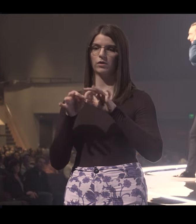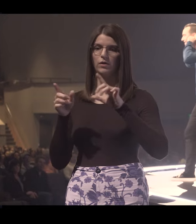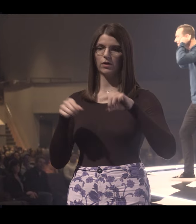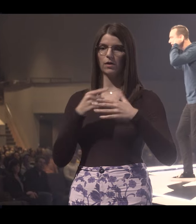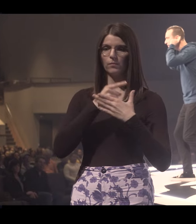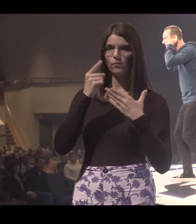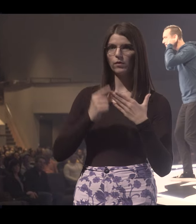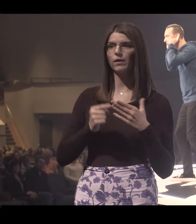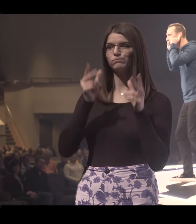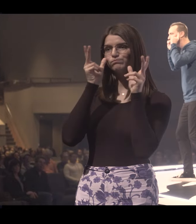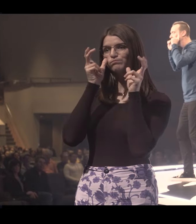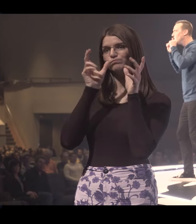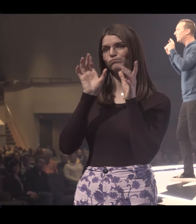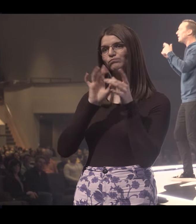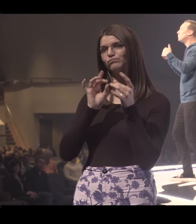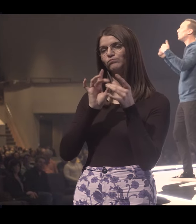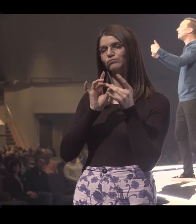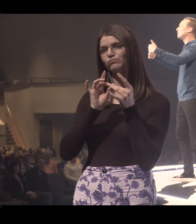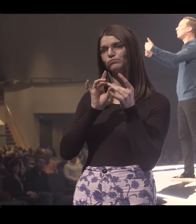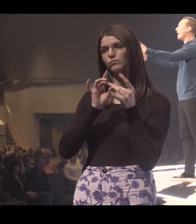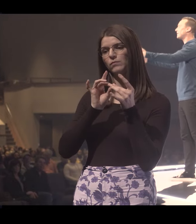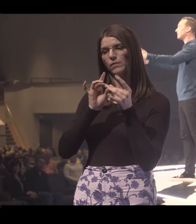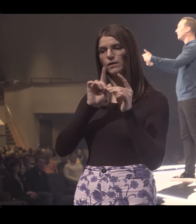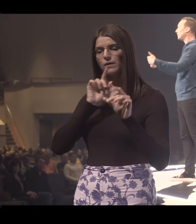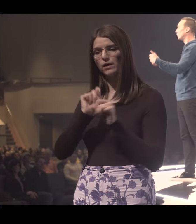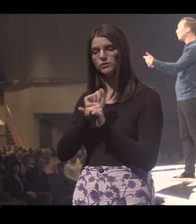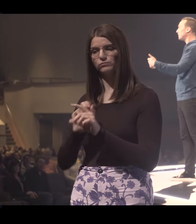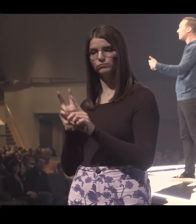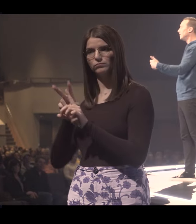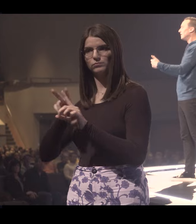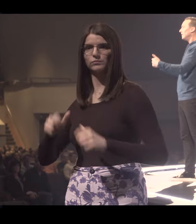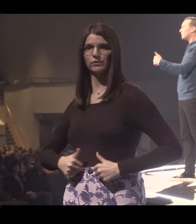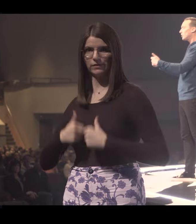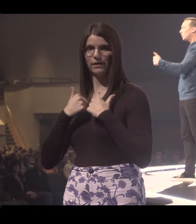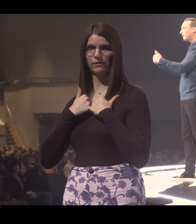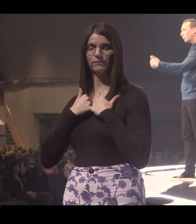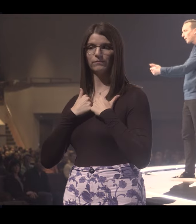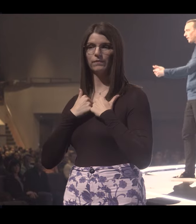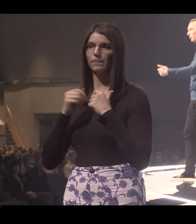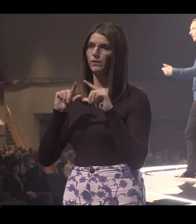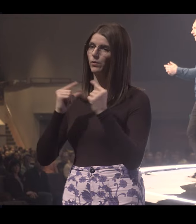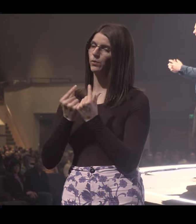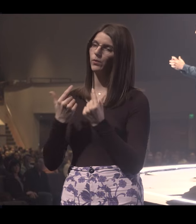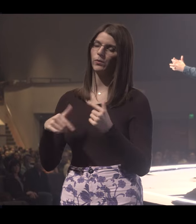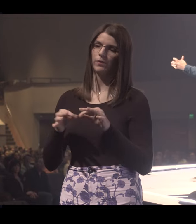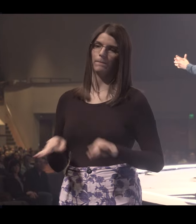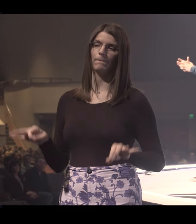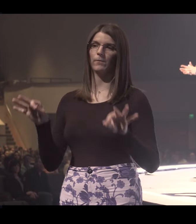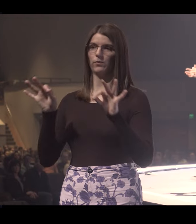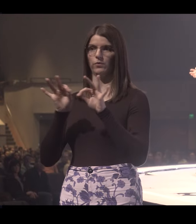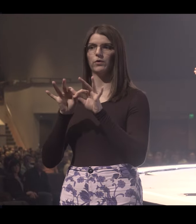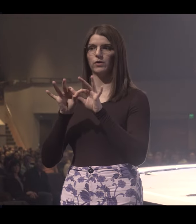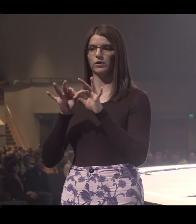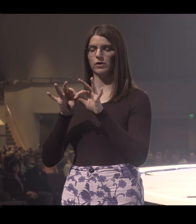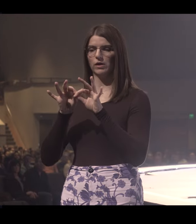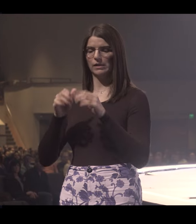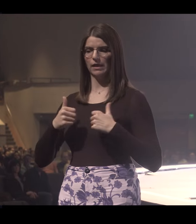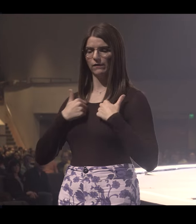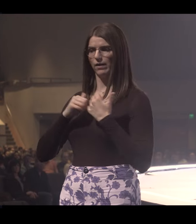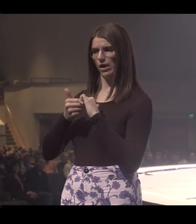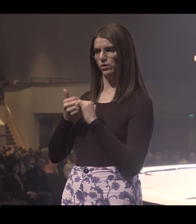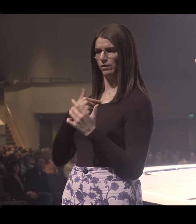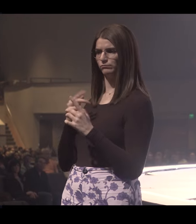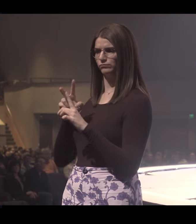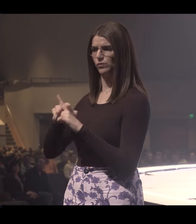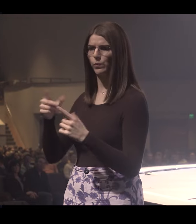come on the weekend and listen to the message, right? But that you put it into practice. And a group is so critical in like how to apply it to your